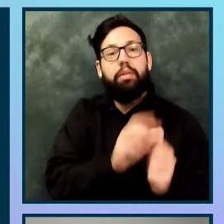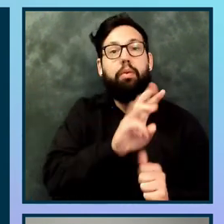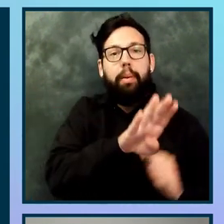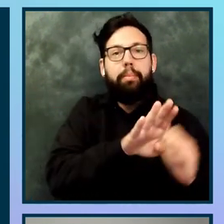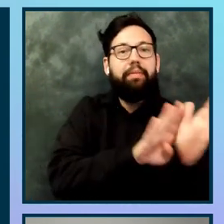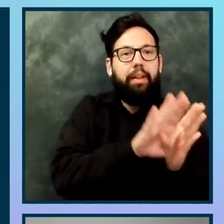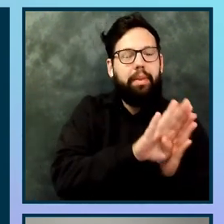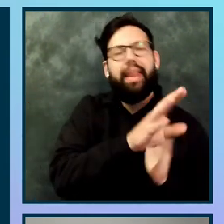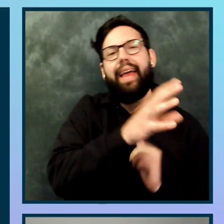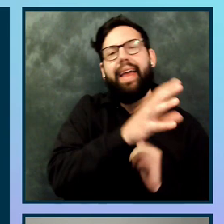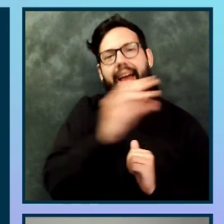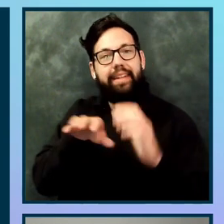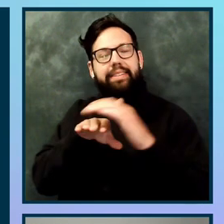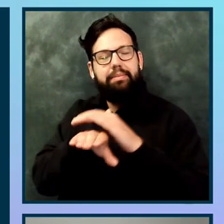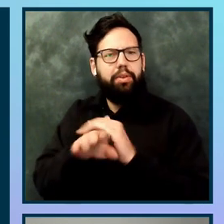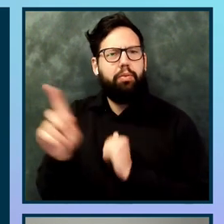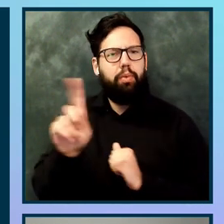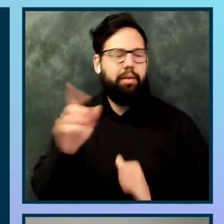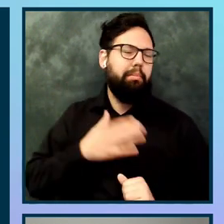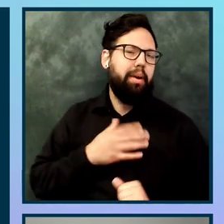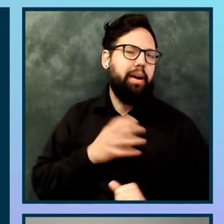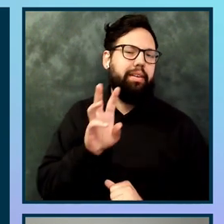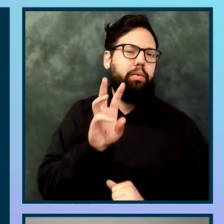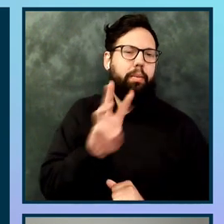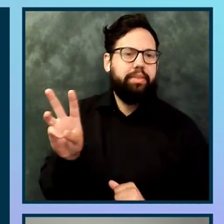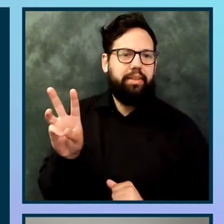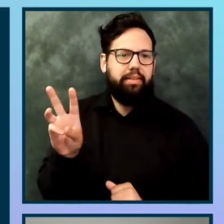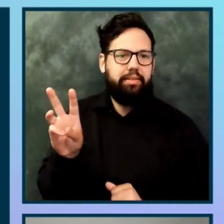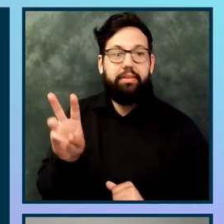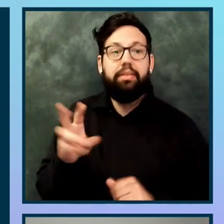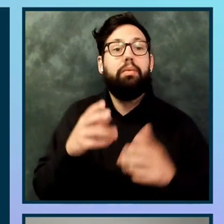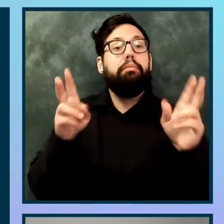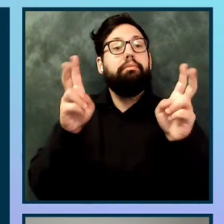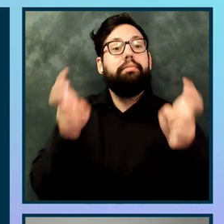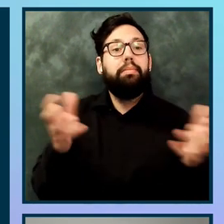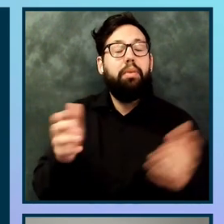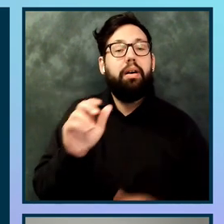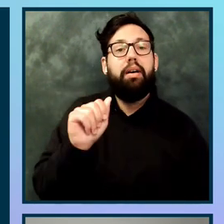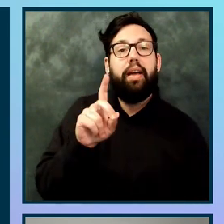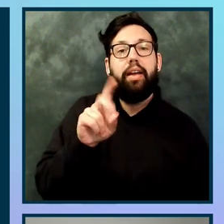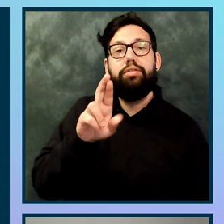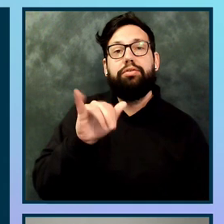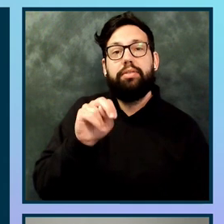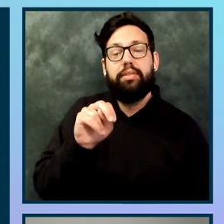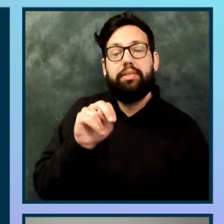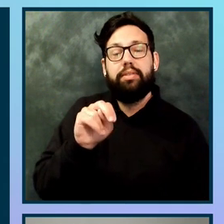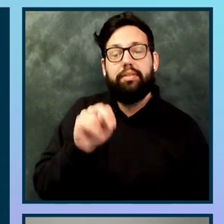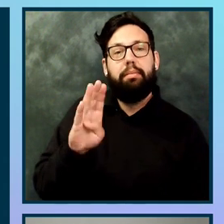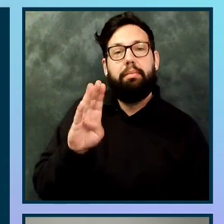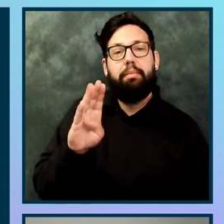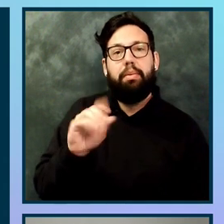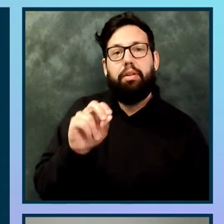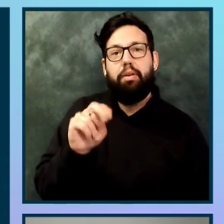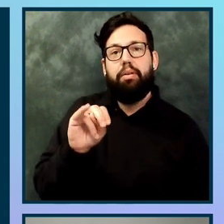which is adrianbolonio.com, adrianbolonio.com. So my name and my short name together